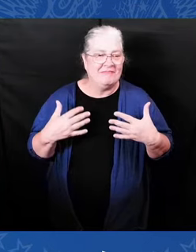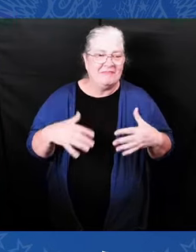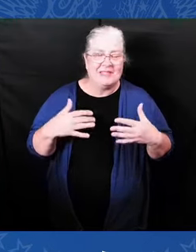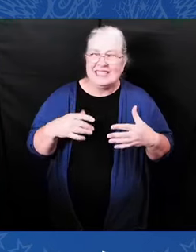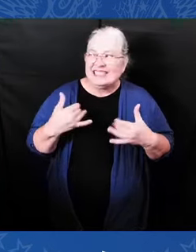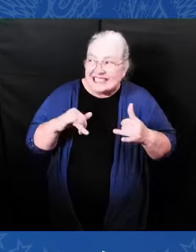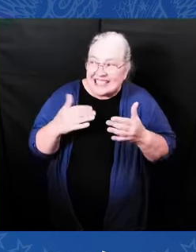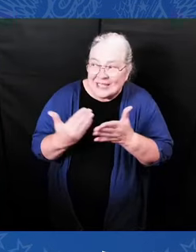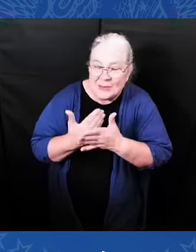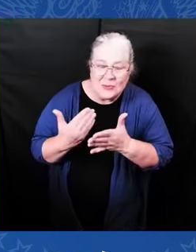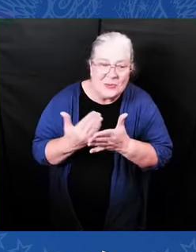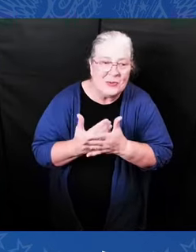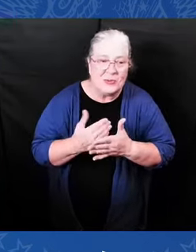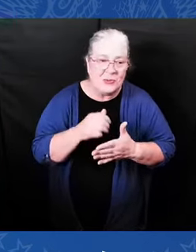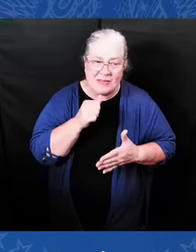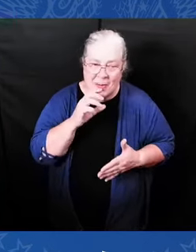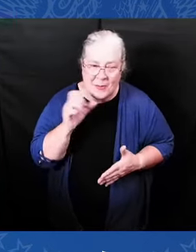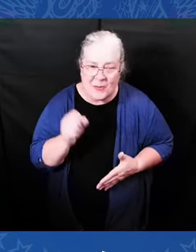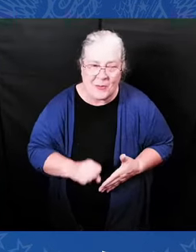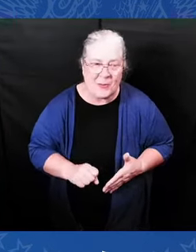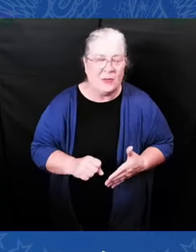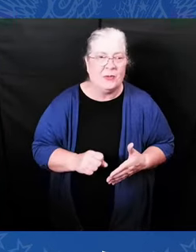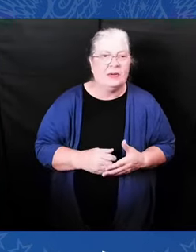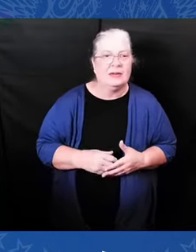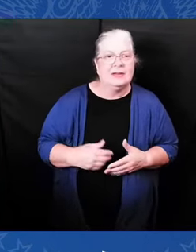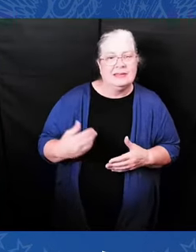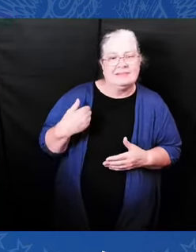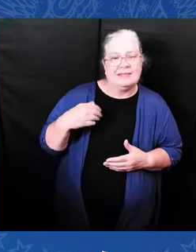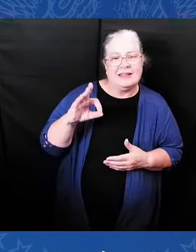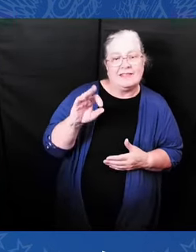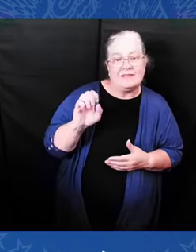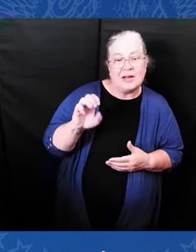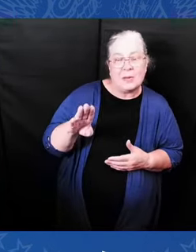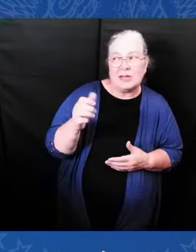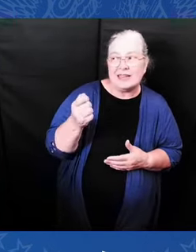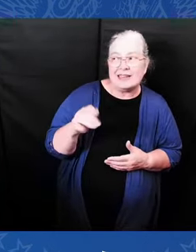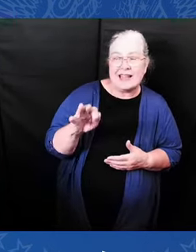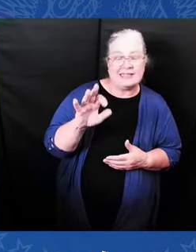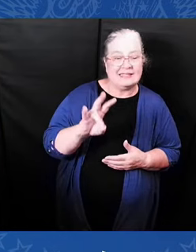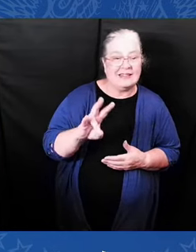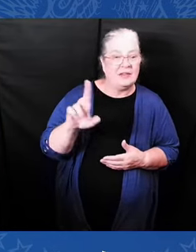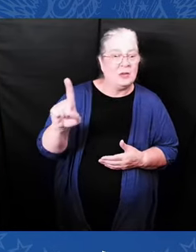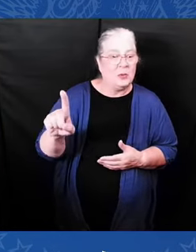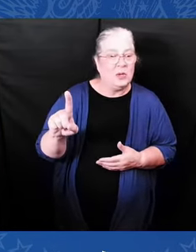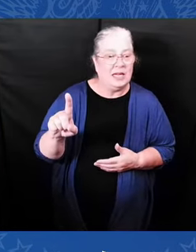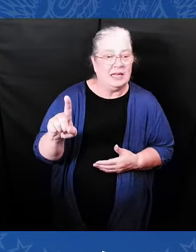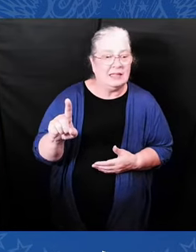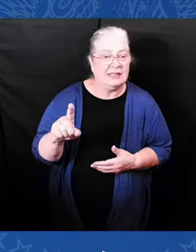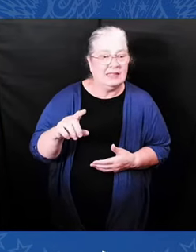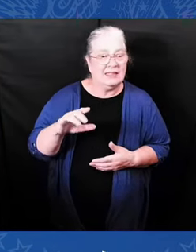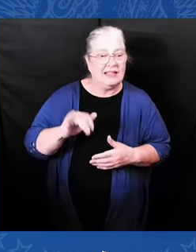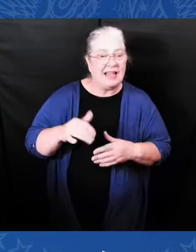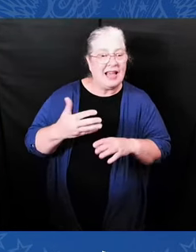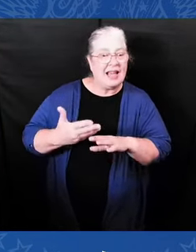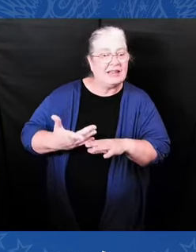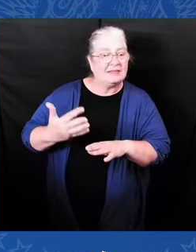In February 1971, the year before I got to the United States Senate, 200 years ago,